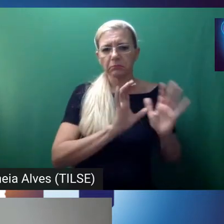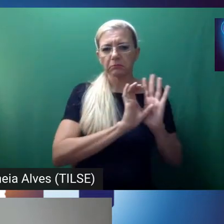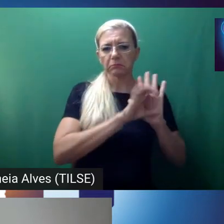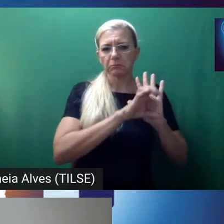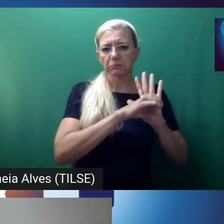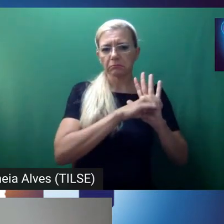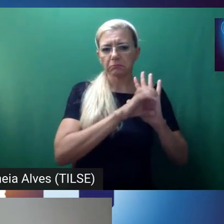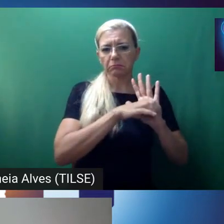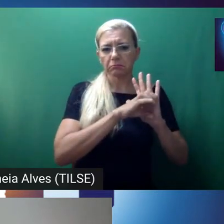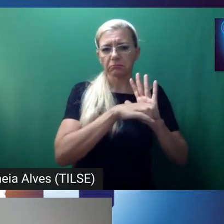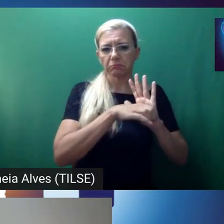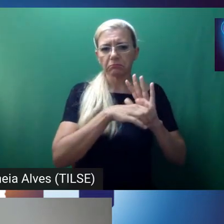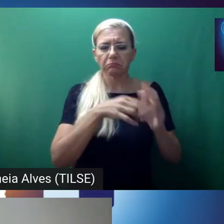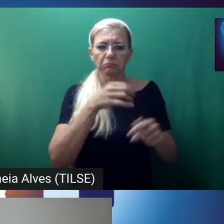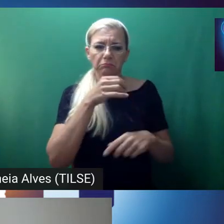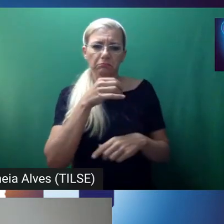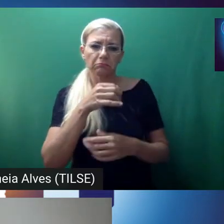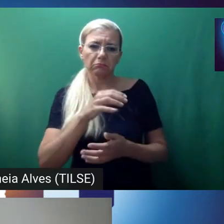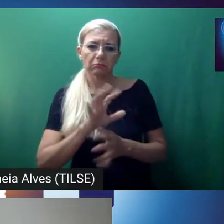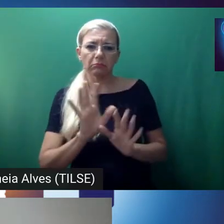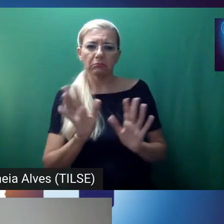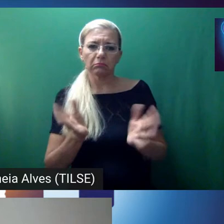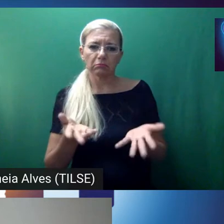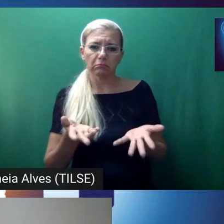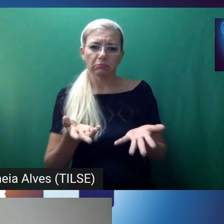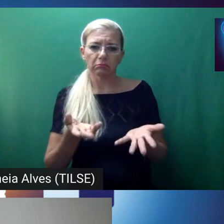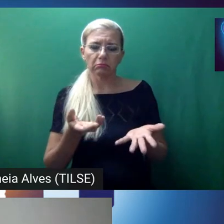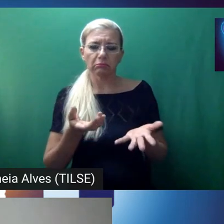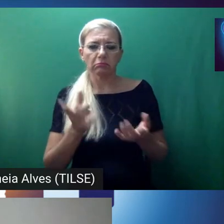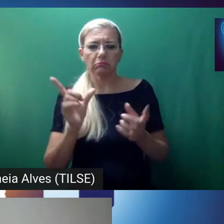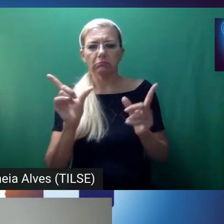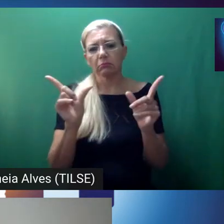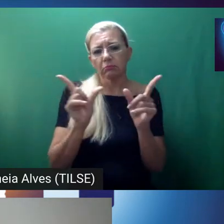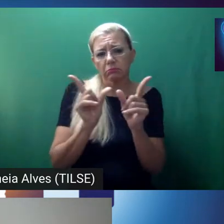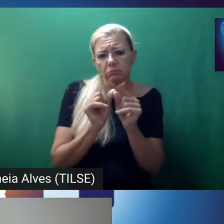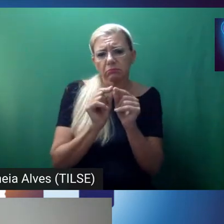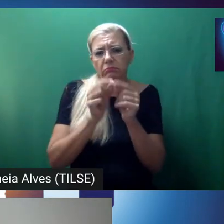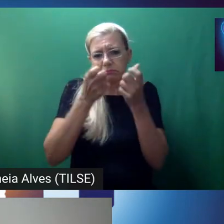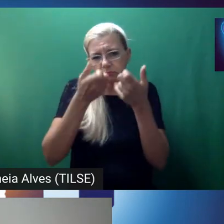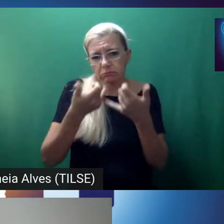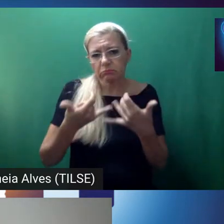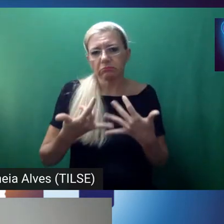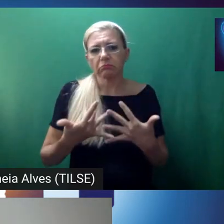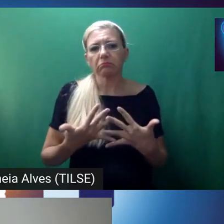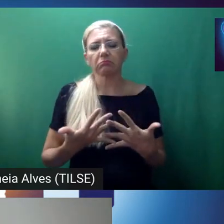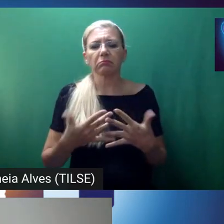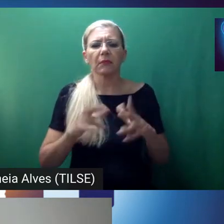short words, how would you differ, Cleo and EMI?